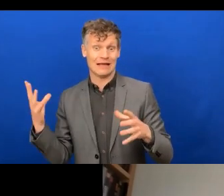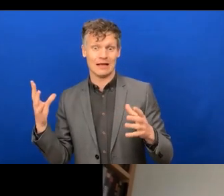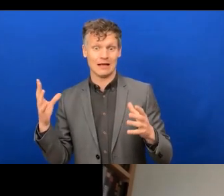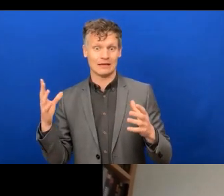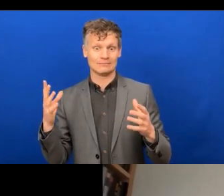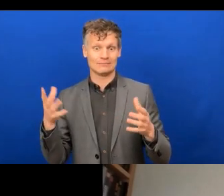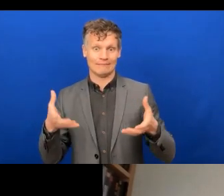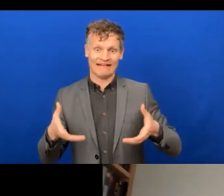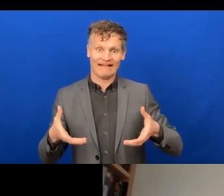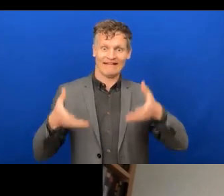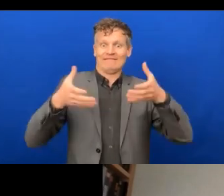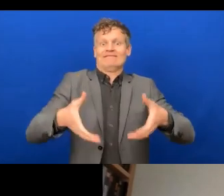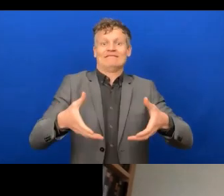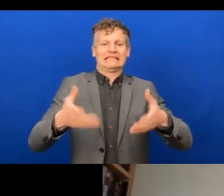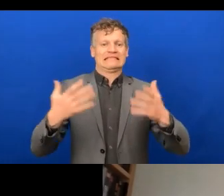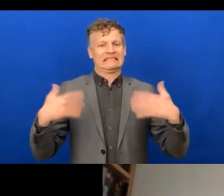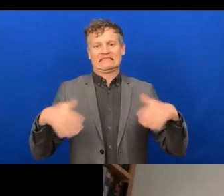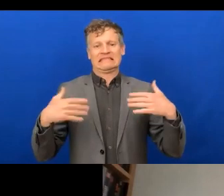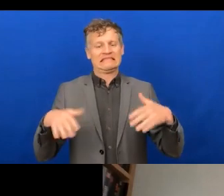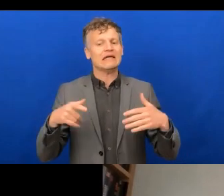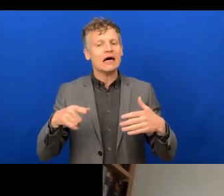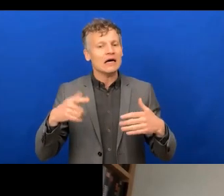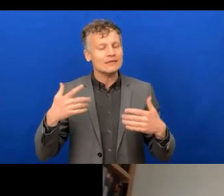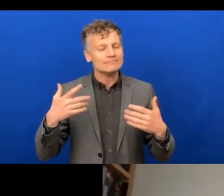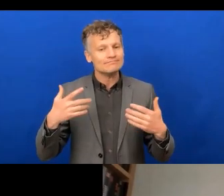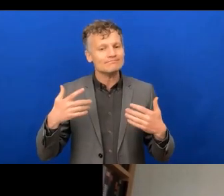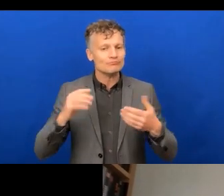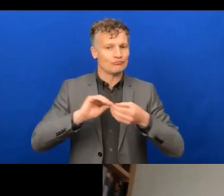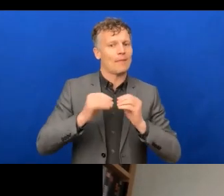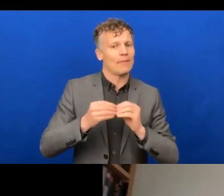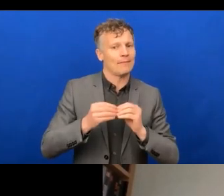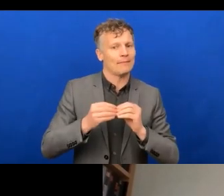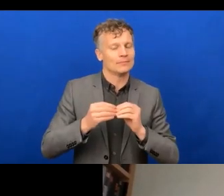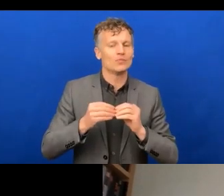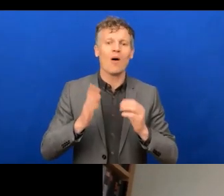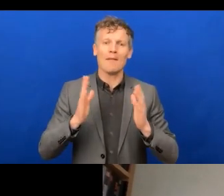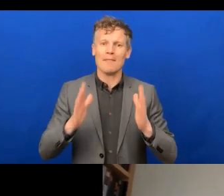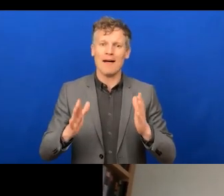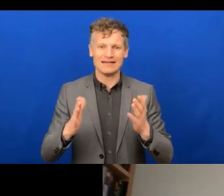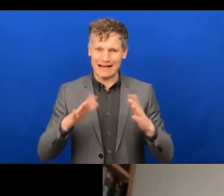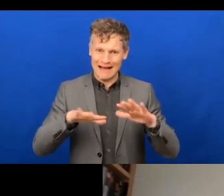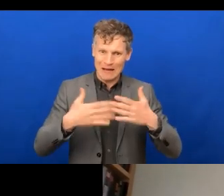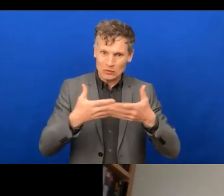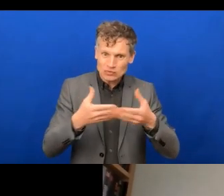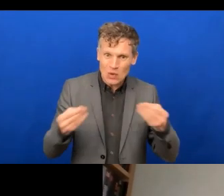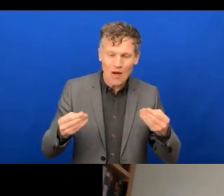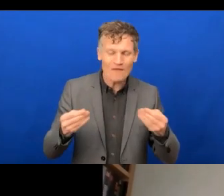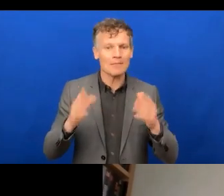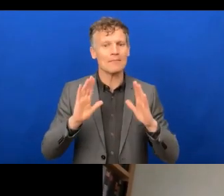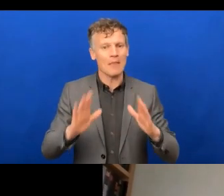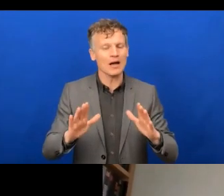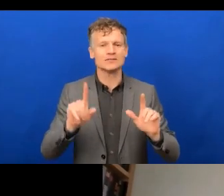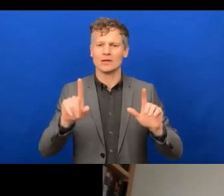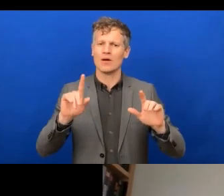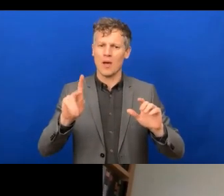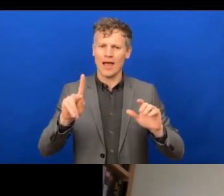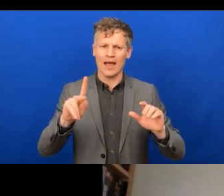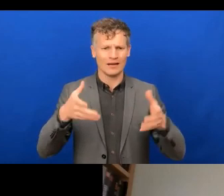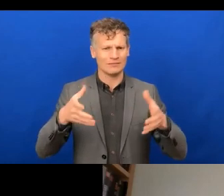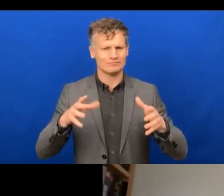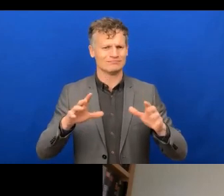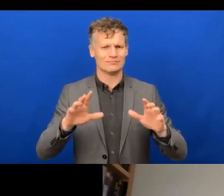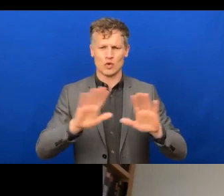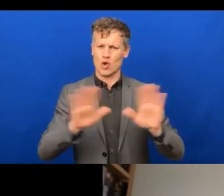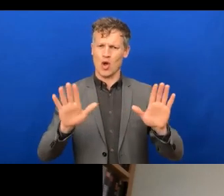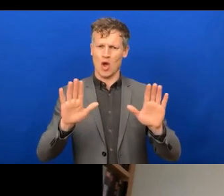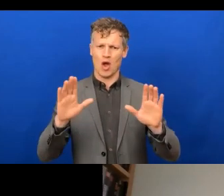that means that we have to find ways to enable people and, and take that away to enable people to shine. And, and that is